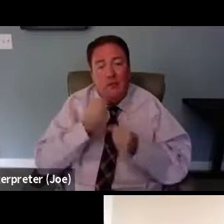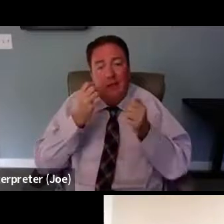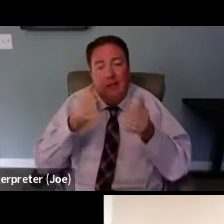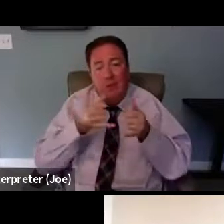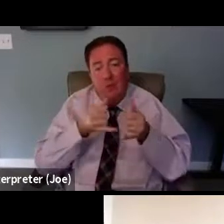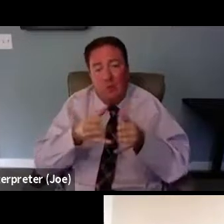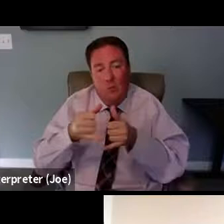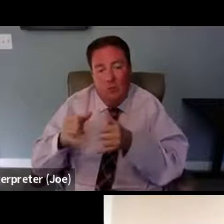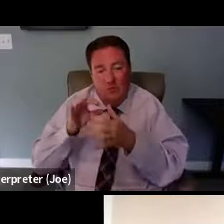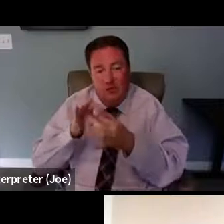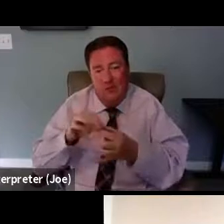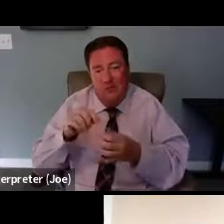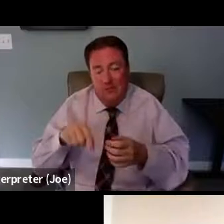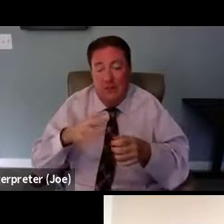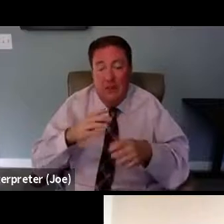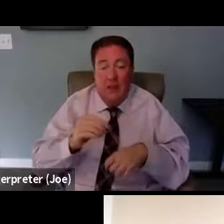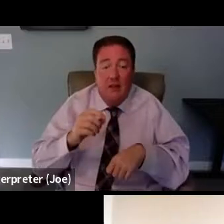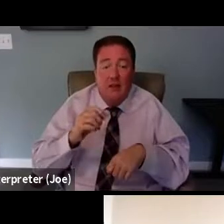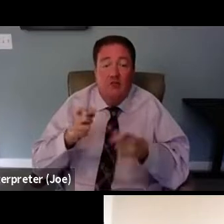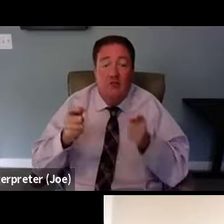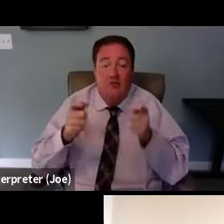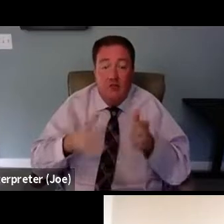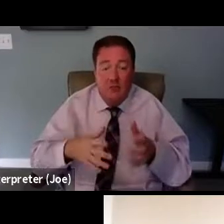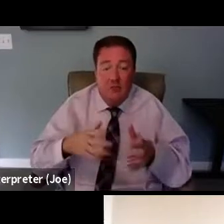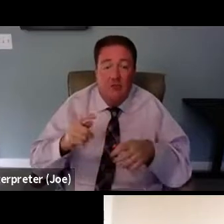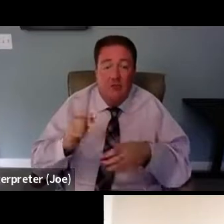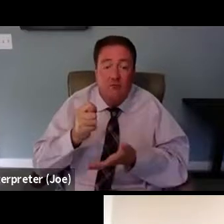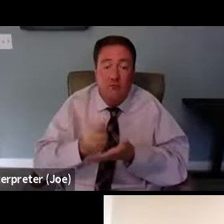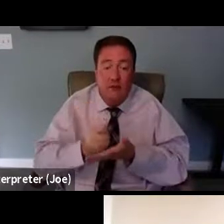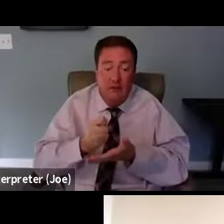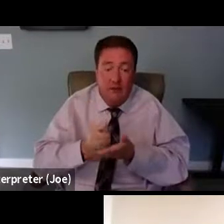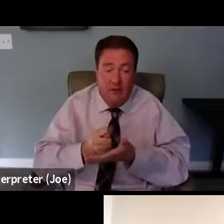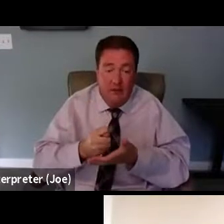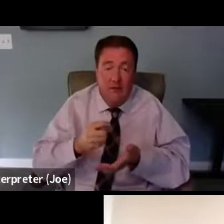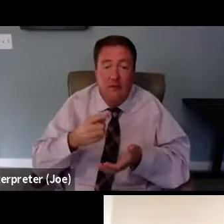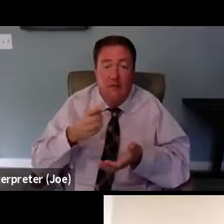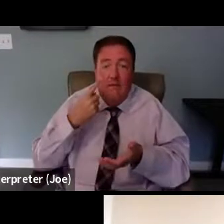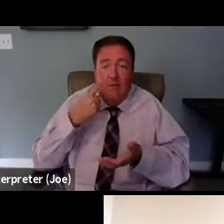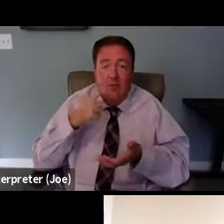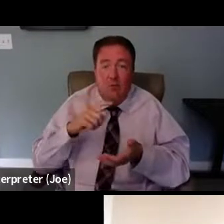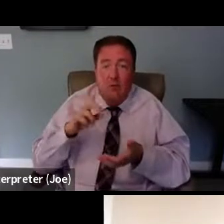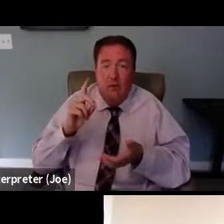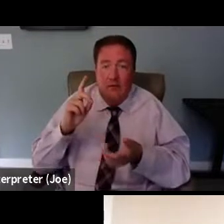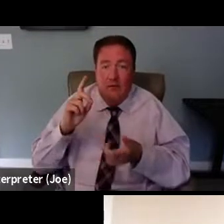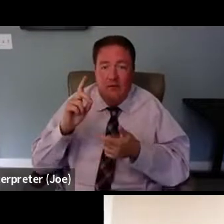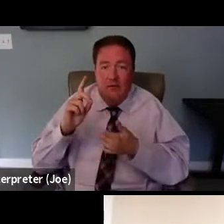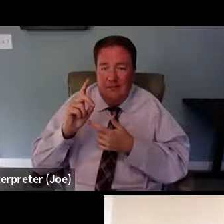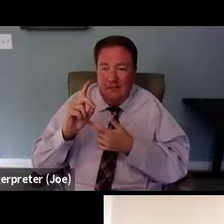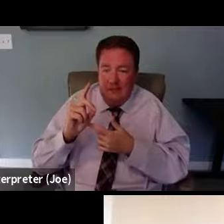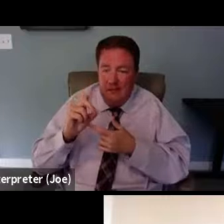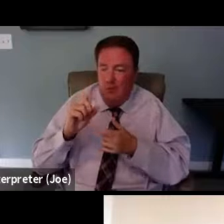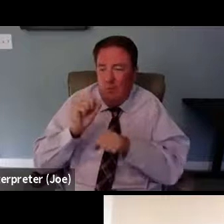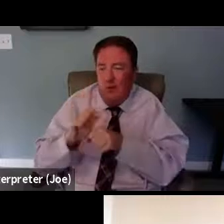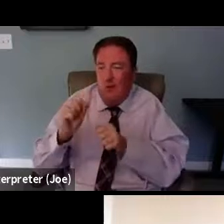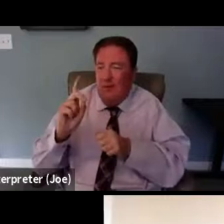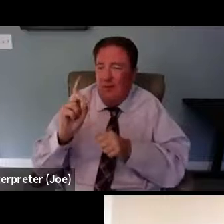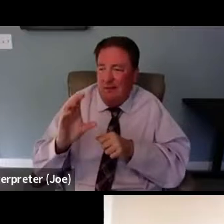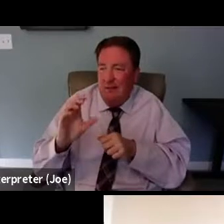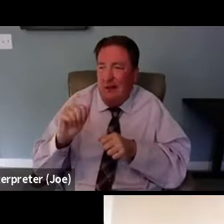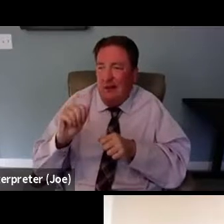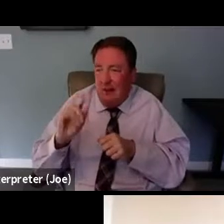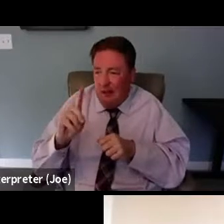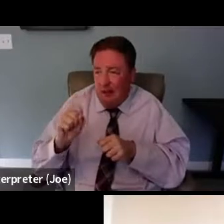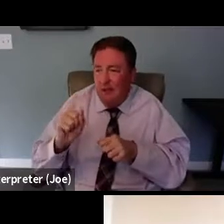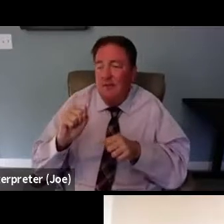currently the director of treatment for NMAC, and he's an active member of the District of Columbia for AIDS Research Community Partnership Council.